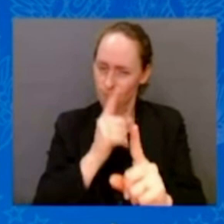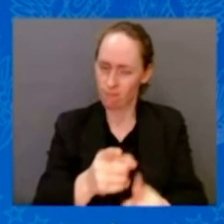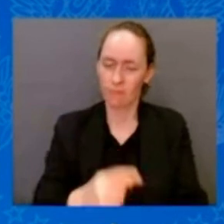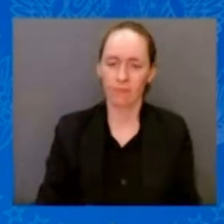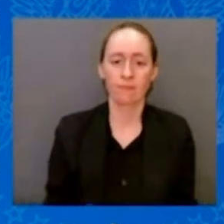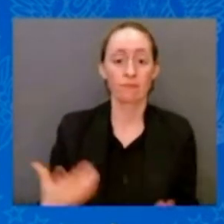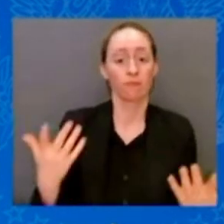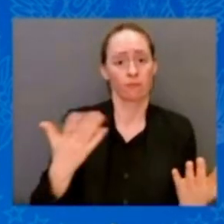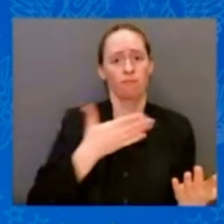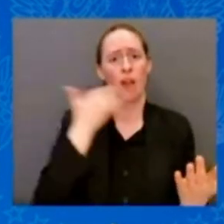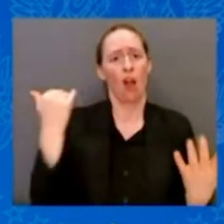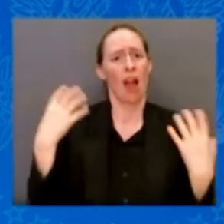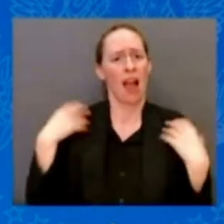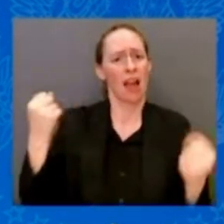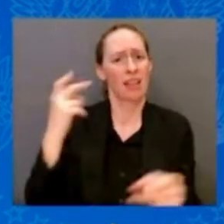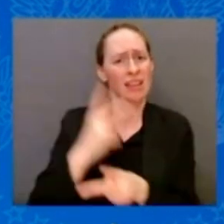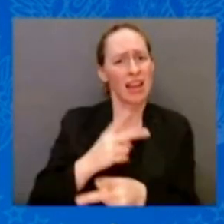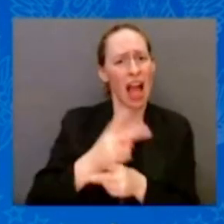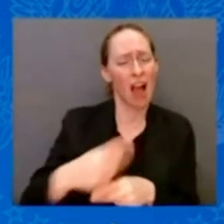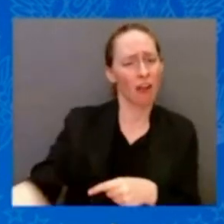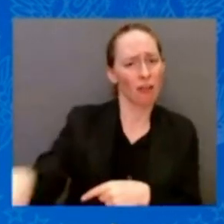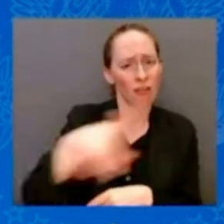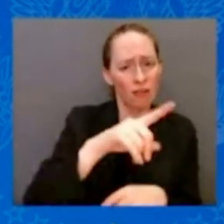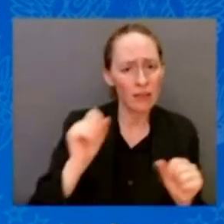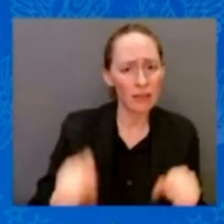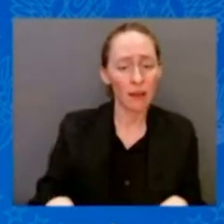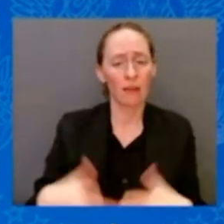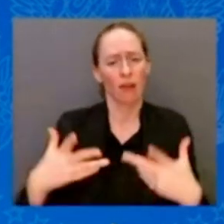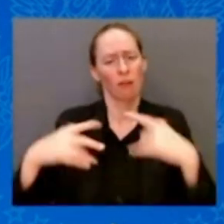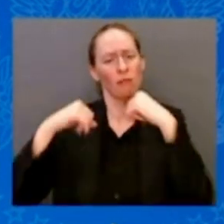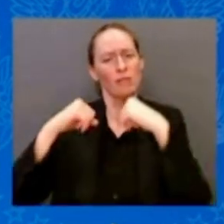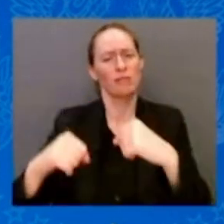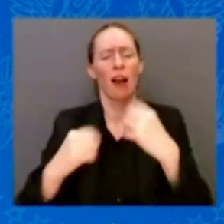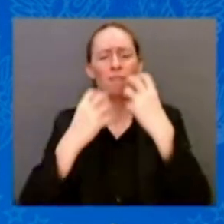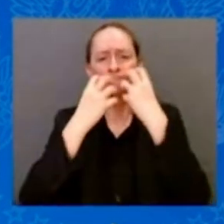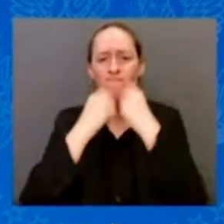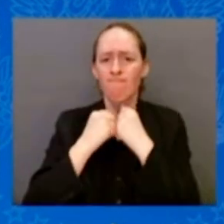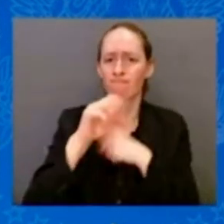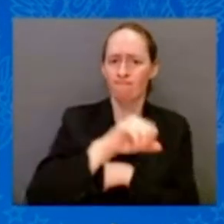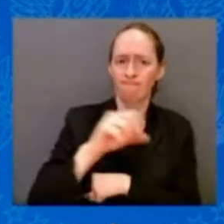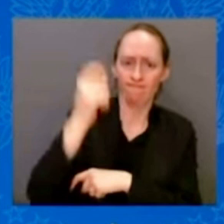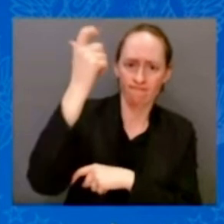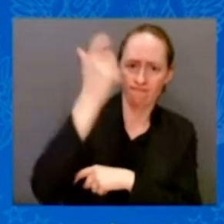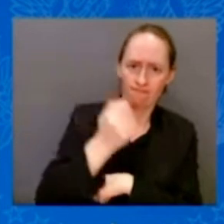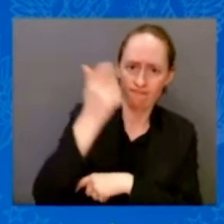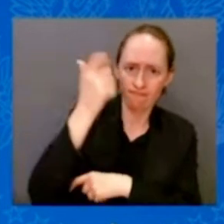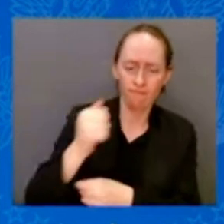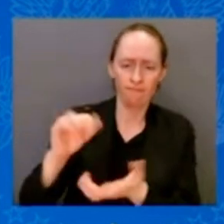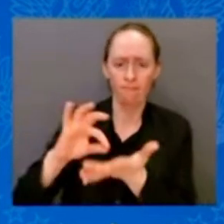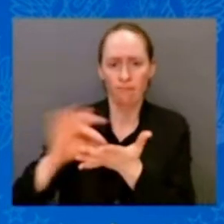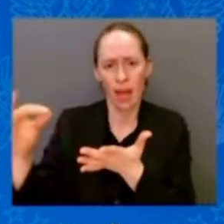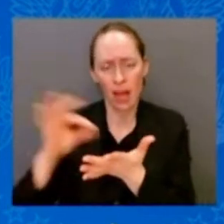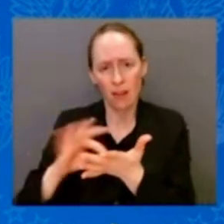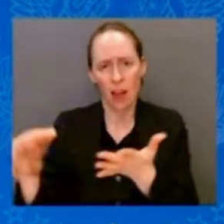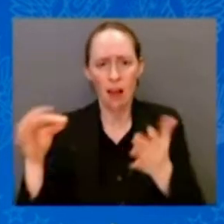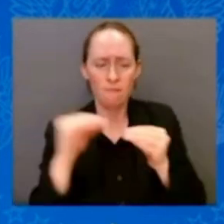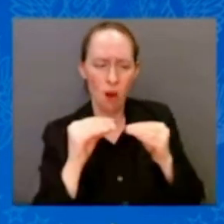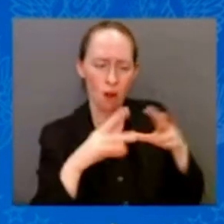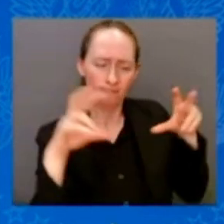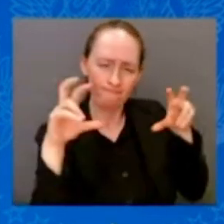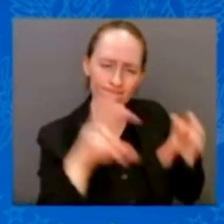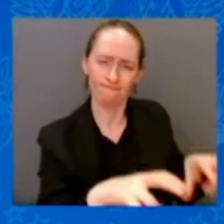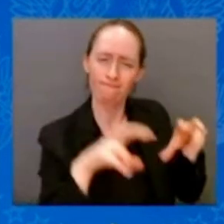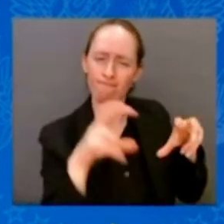Defend and strengthen the Social Security and Medicare system. Keep building the economy from the bottom up and the middle out. We know we can do this.